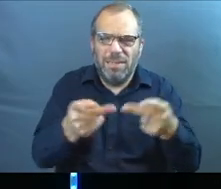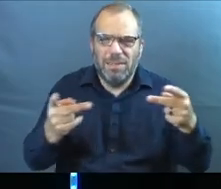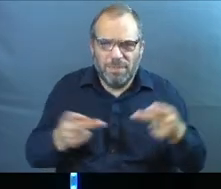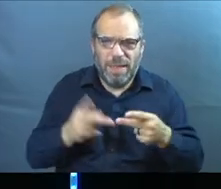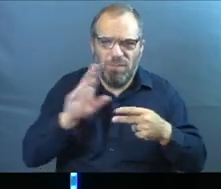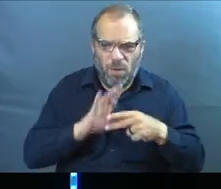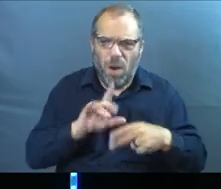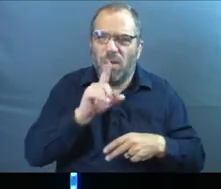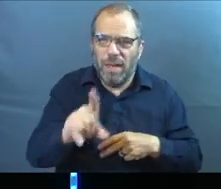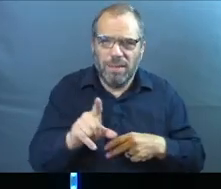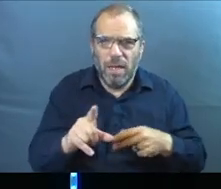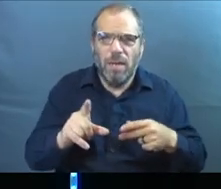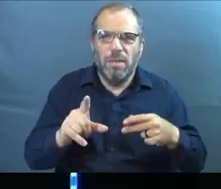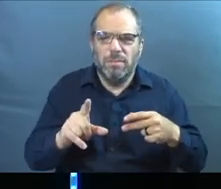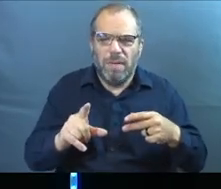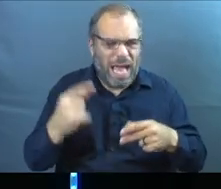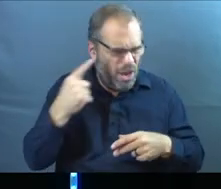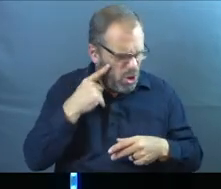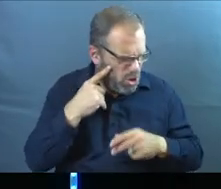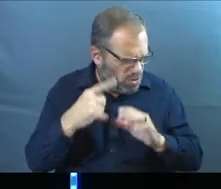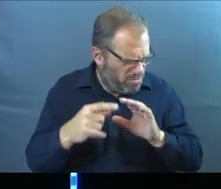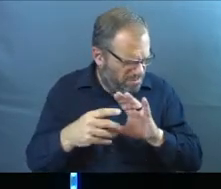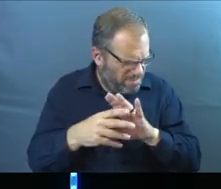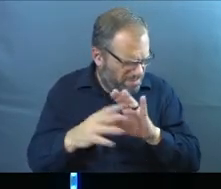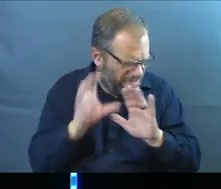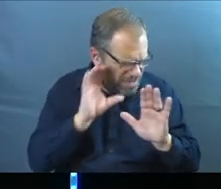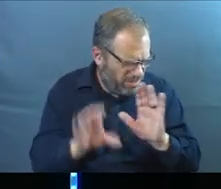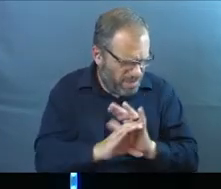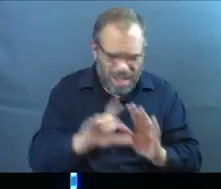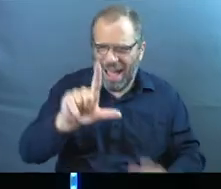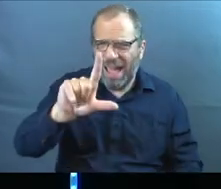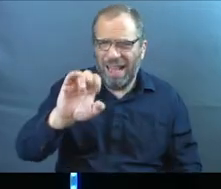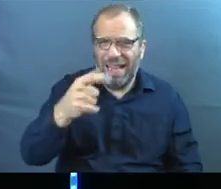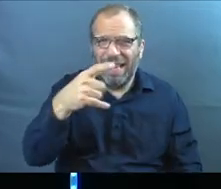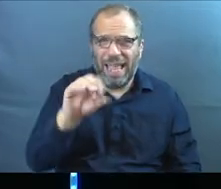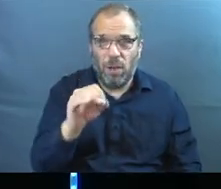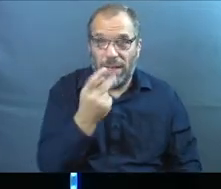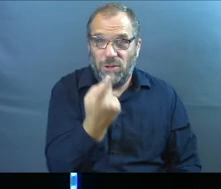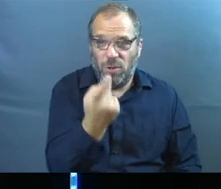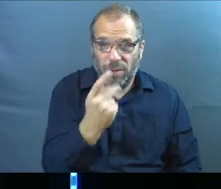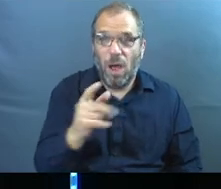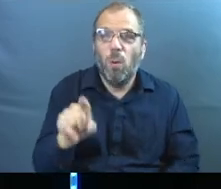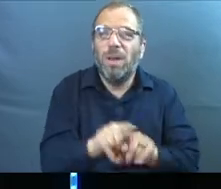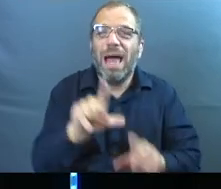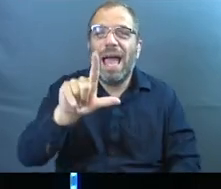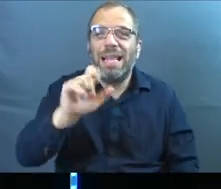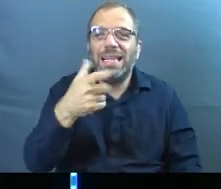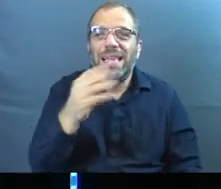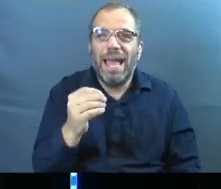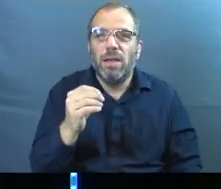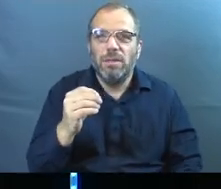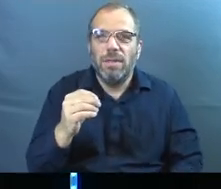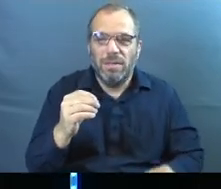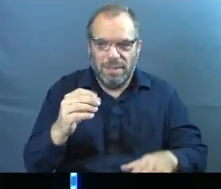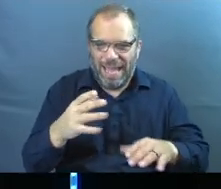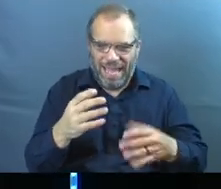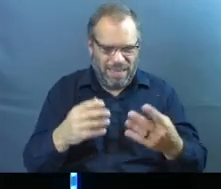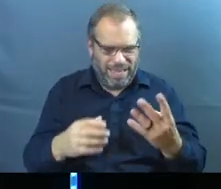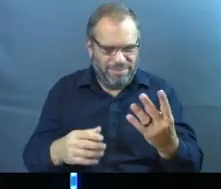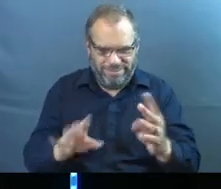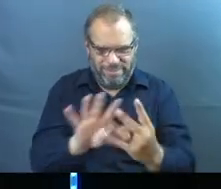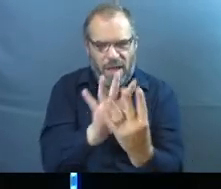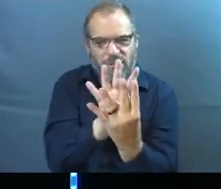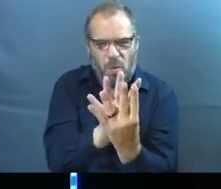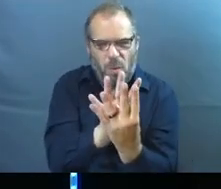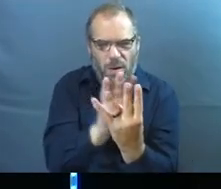You have to protect this space. I one time heard an illustration about a Lego, and that we as human beings are like Legos. Legos have only so many studs on them,